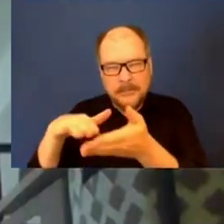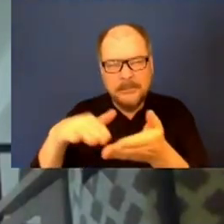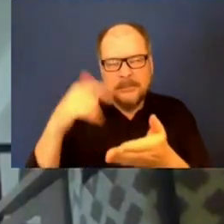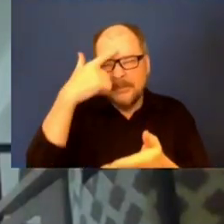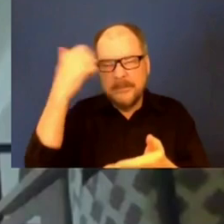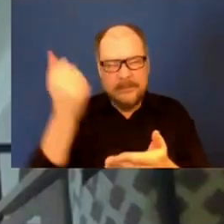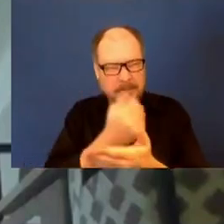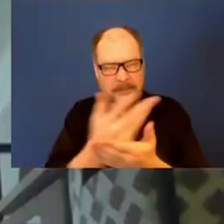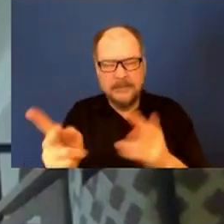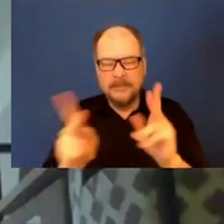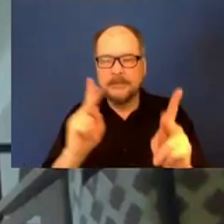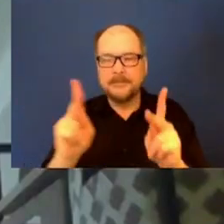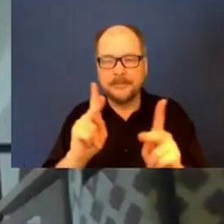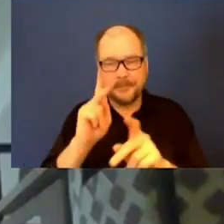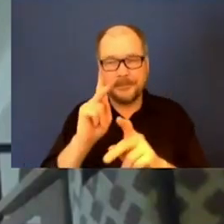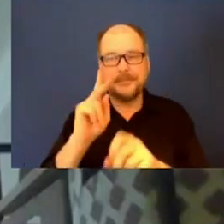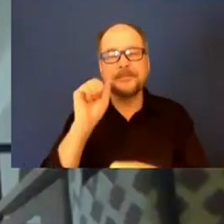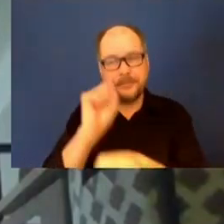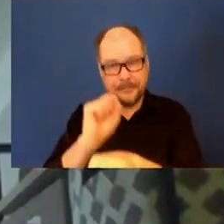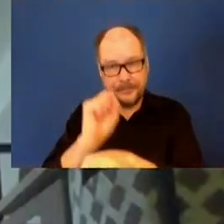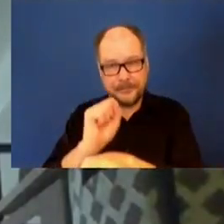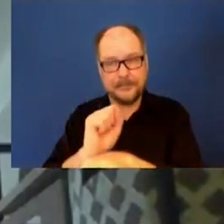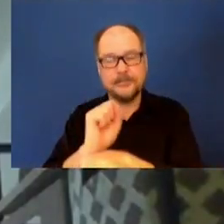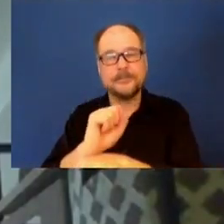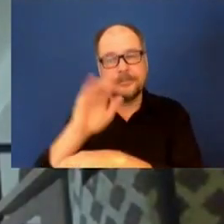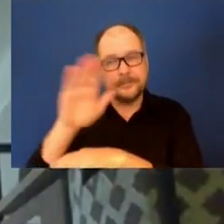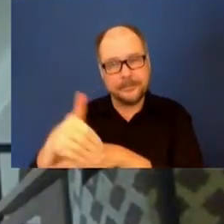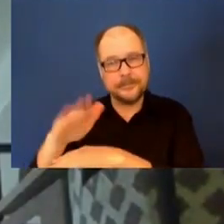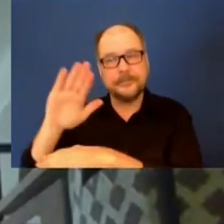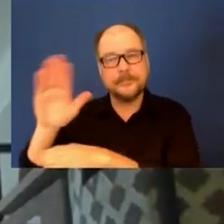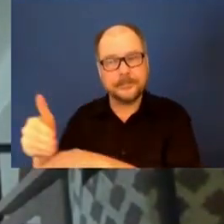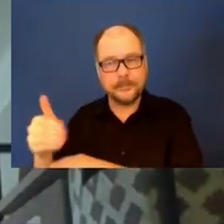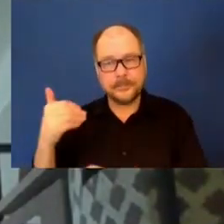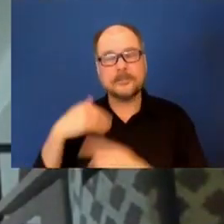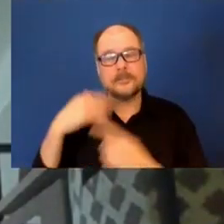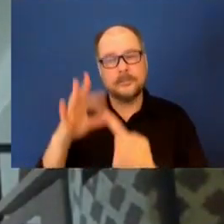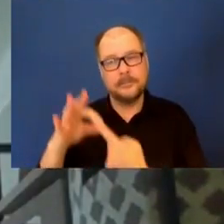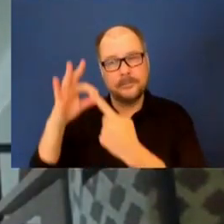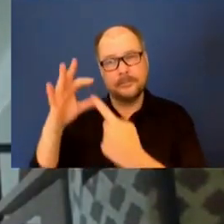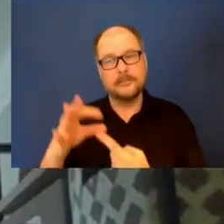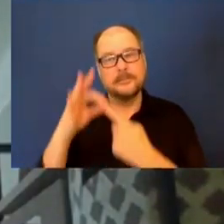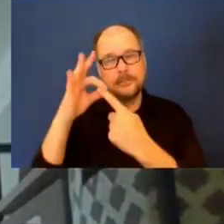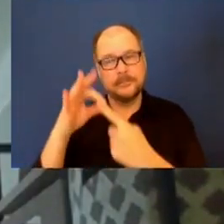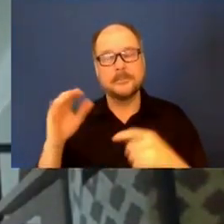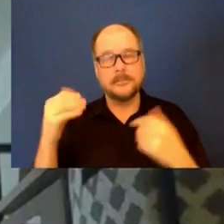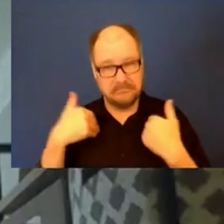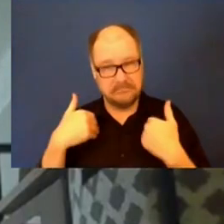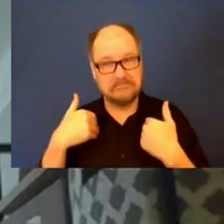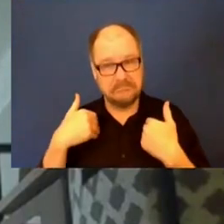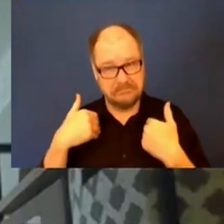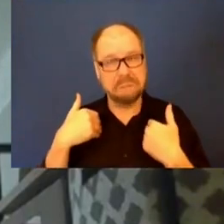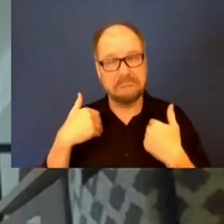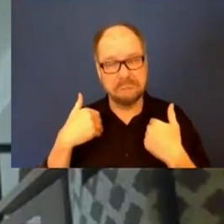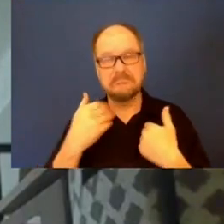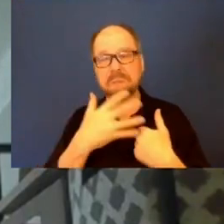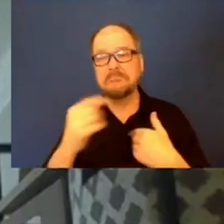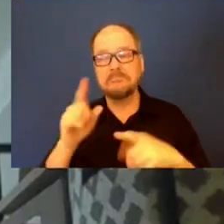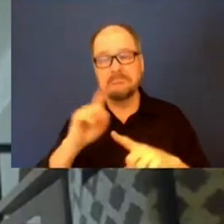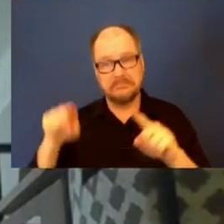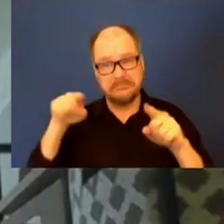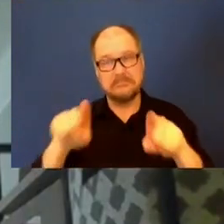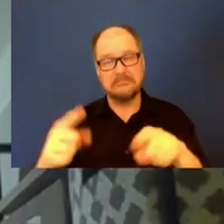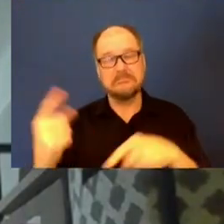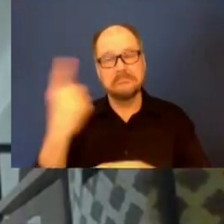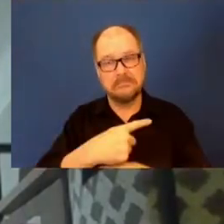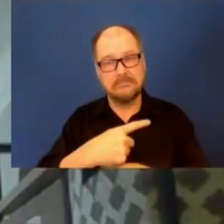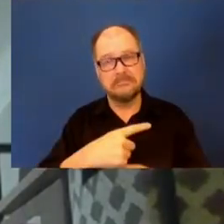number of people there that do have jobs. So, we do have exceptions for them, but people are able to be there during the day. We just do